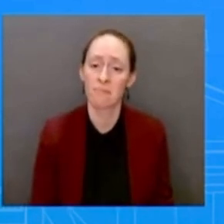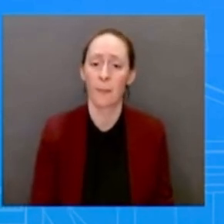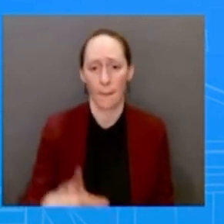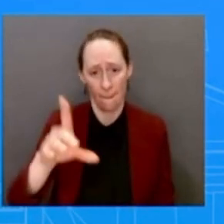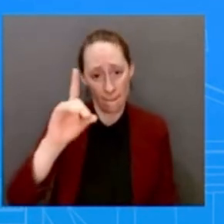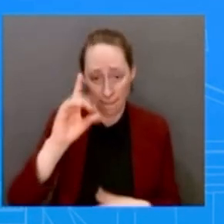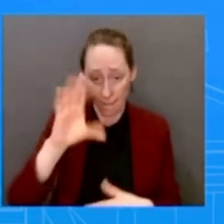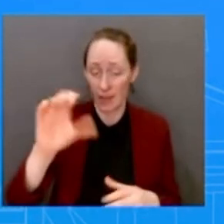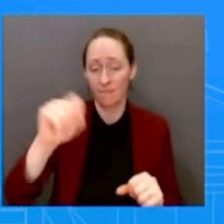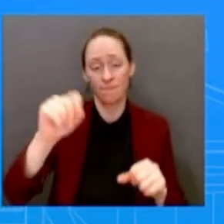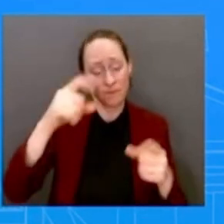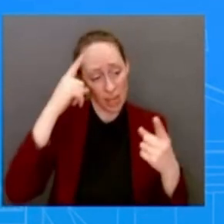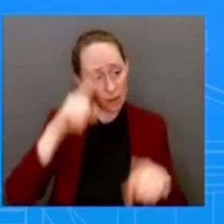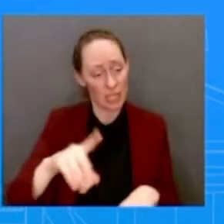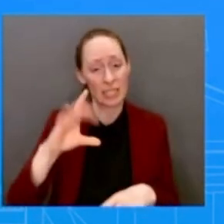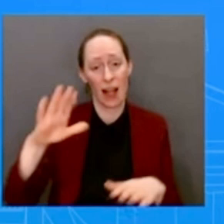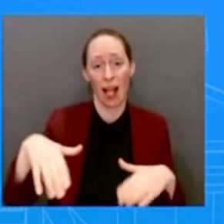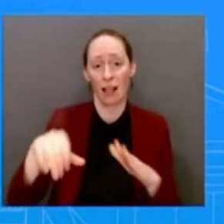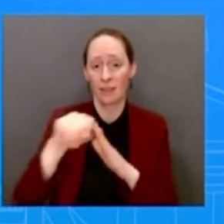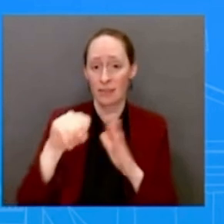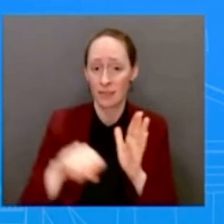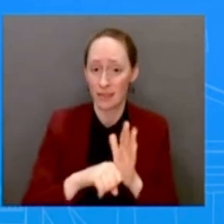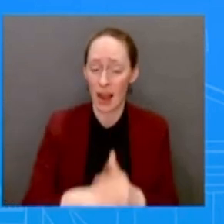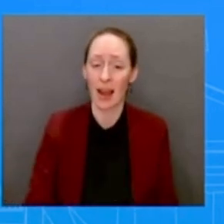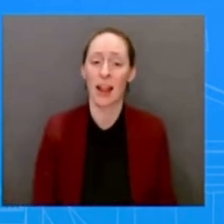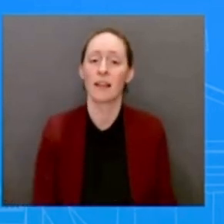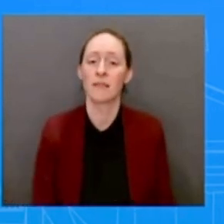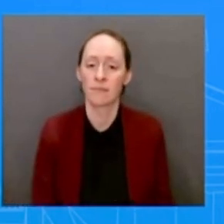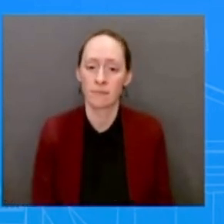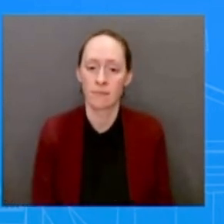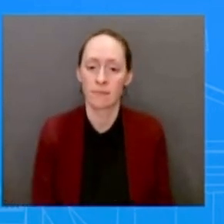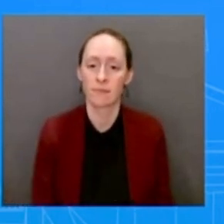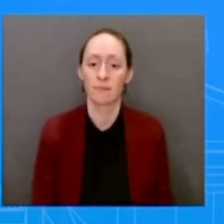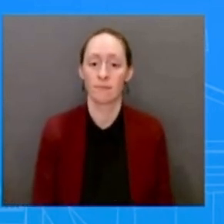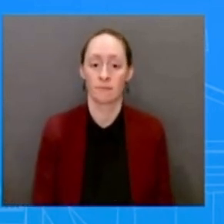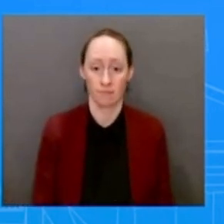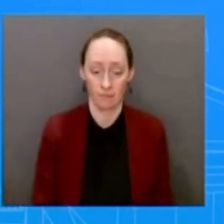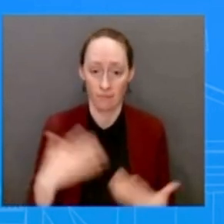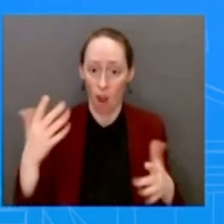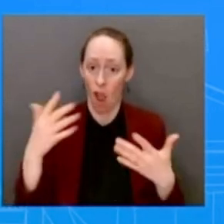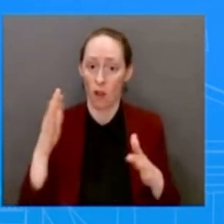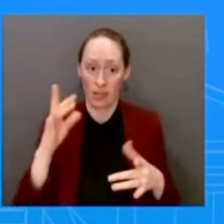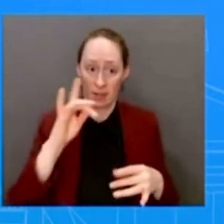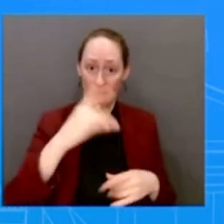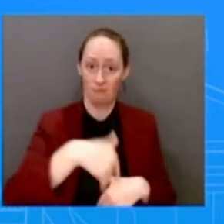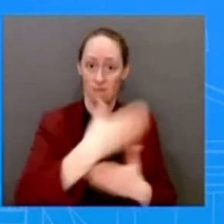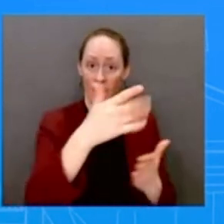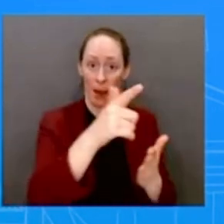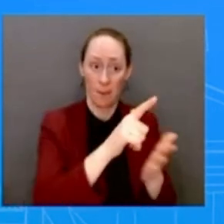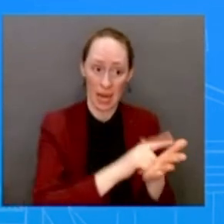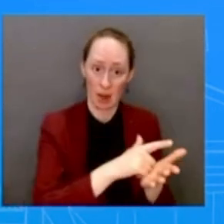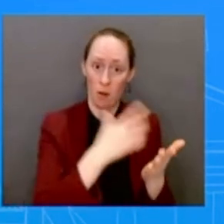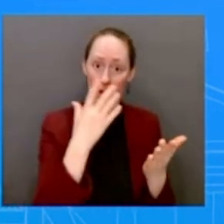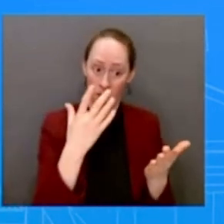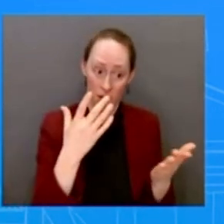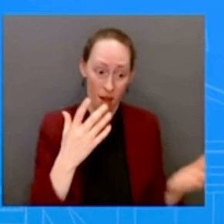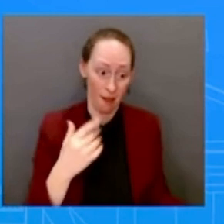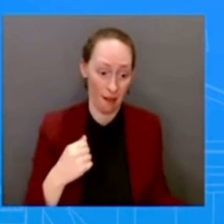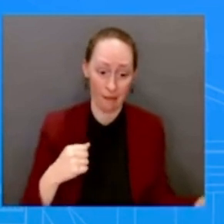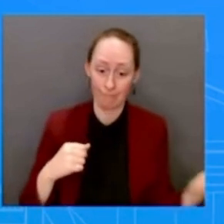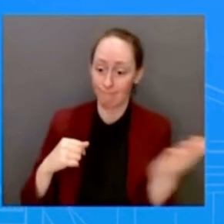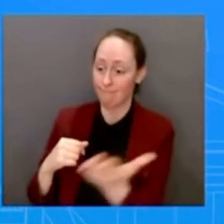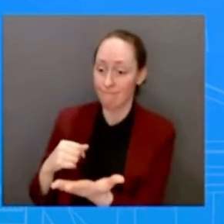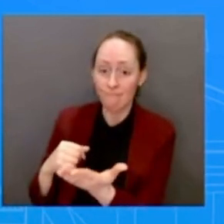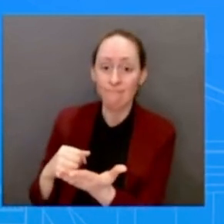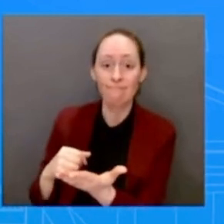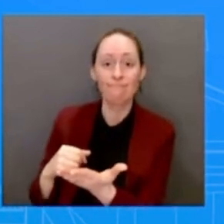desk. And he has to take action. I just laid out a moment ago to Colleen why we felt that this bill doesn't actually deal with police reform.